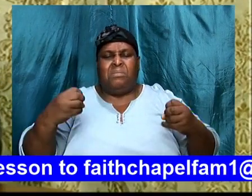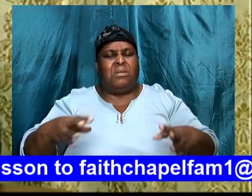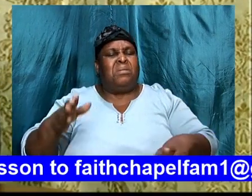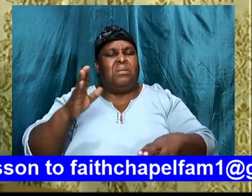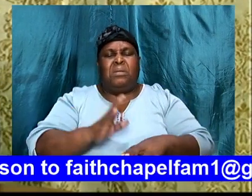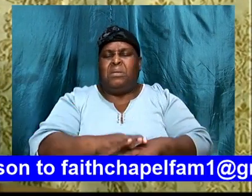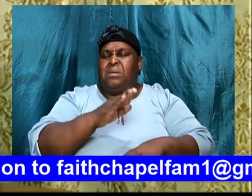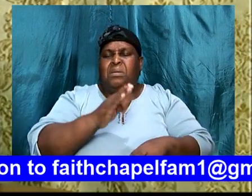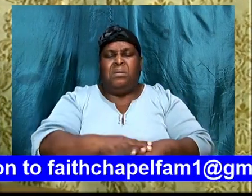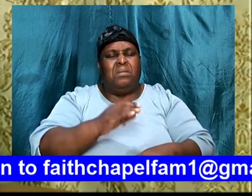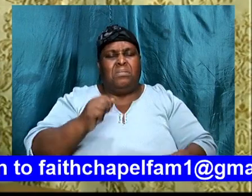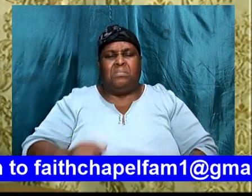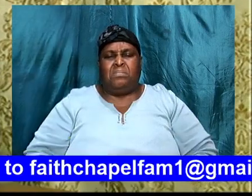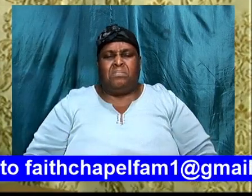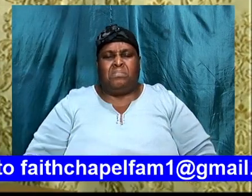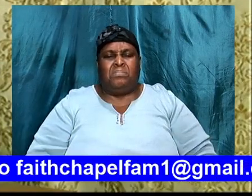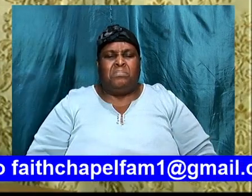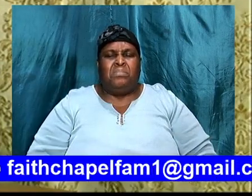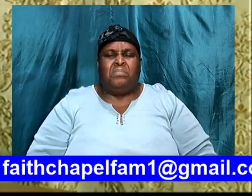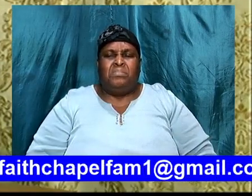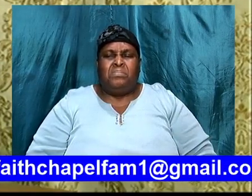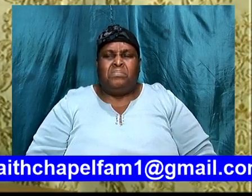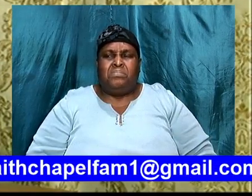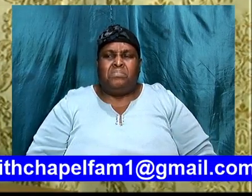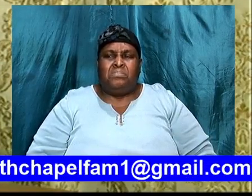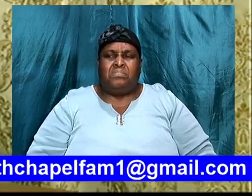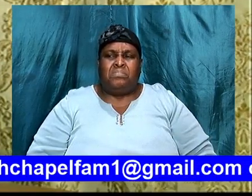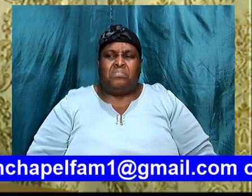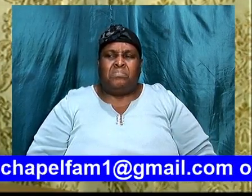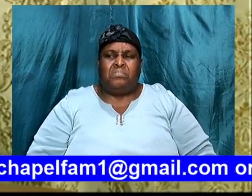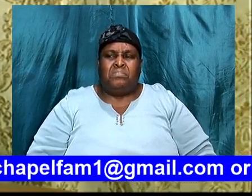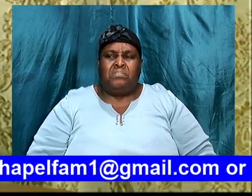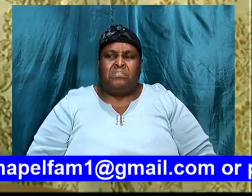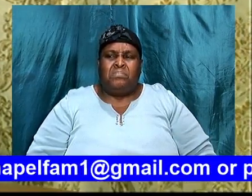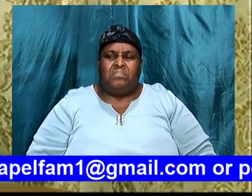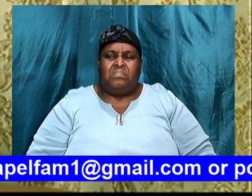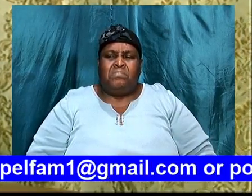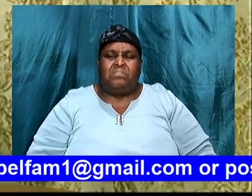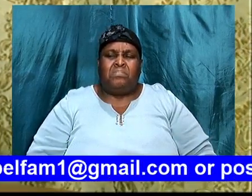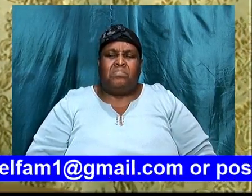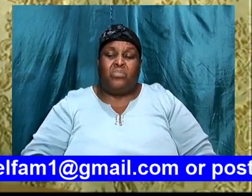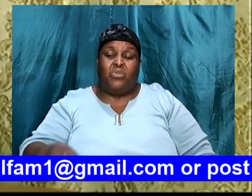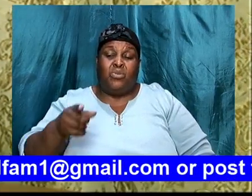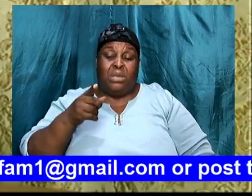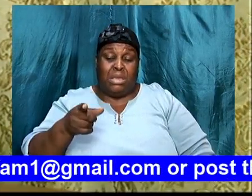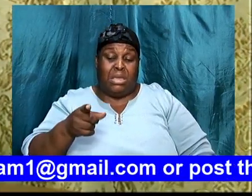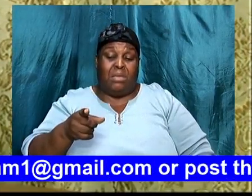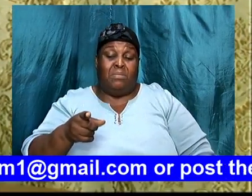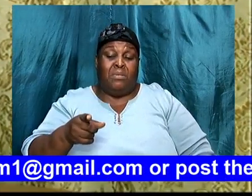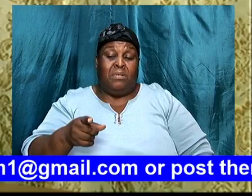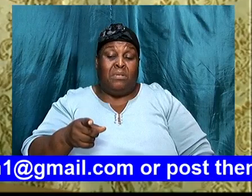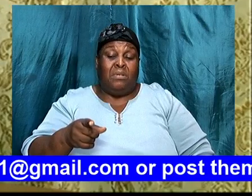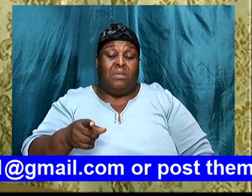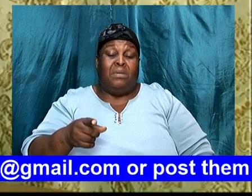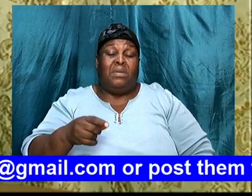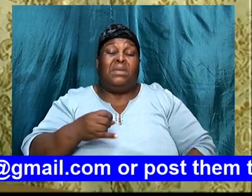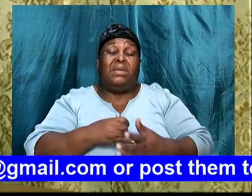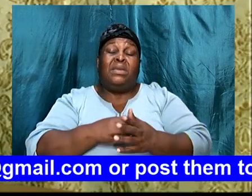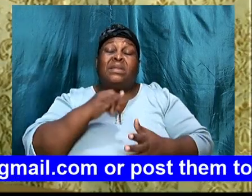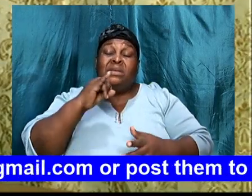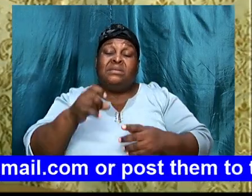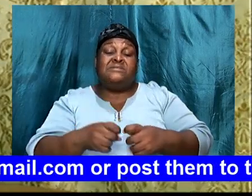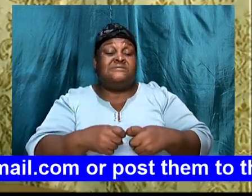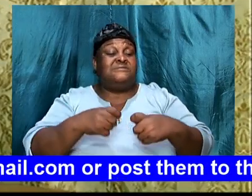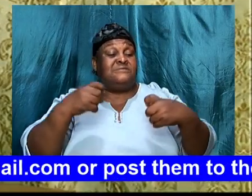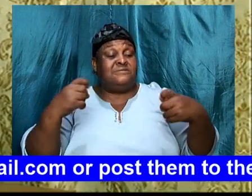he that knoweth how to do good, and doeth it not, to him, it is sin,